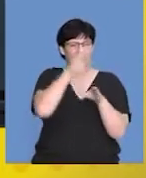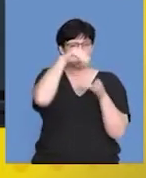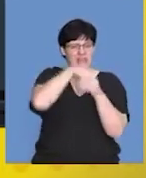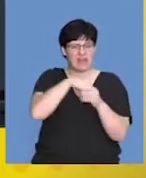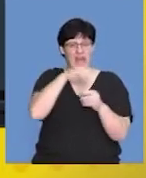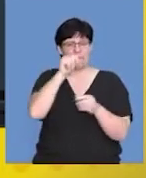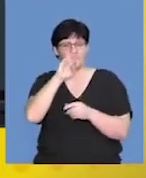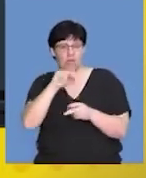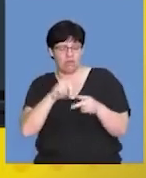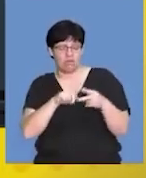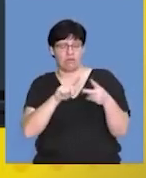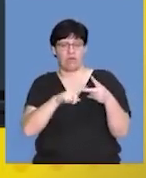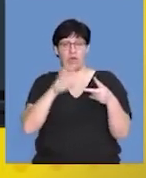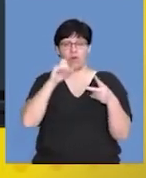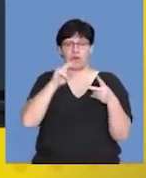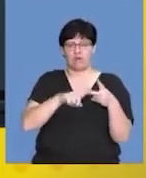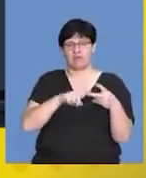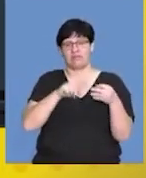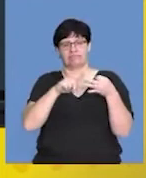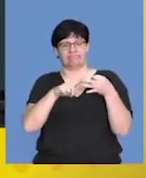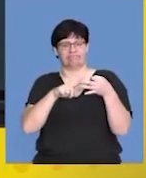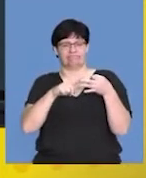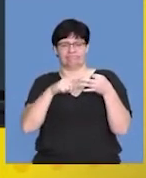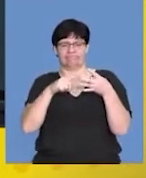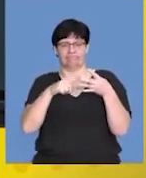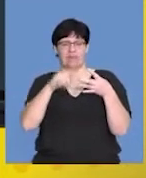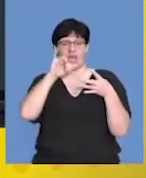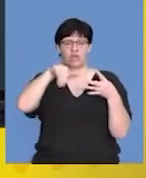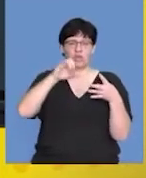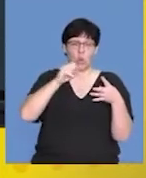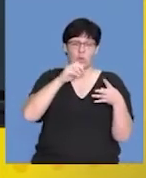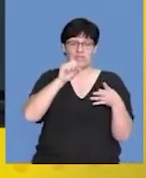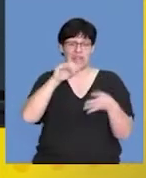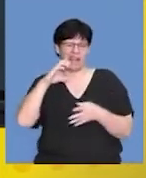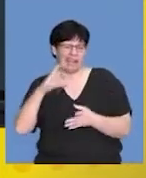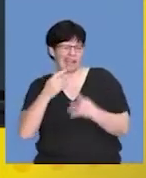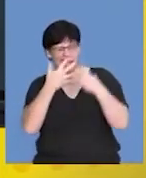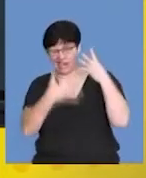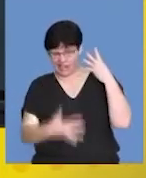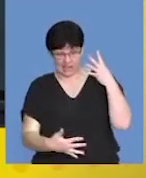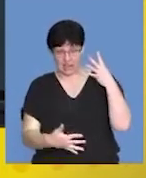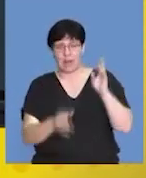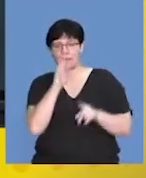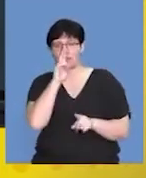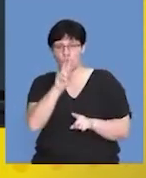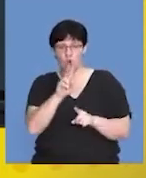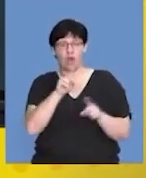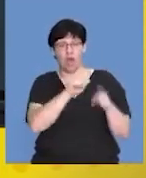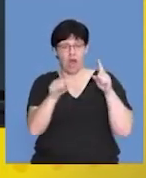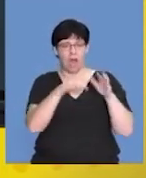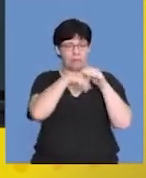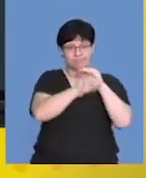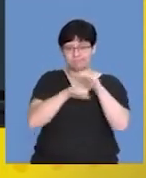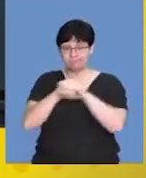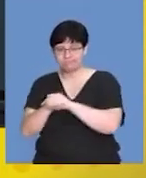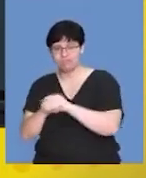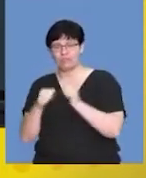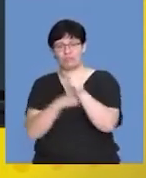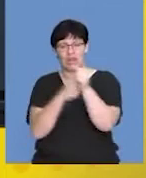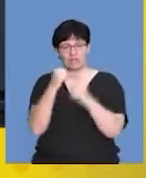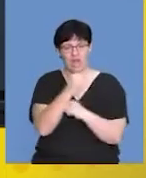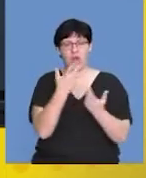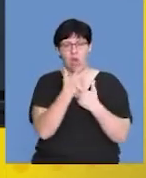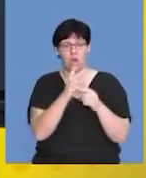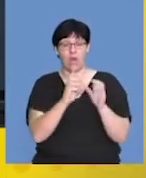amnion, chorion, allantois, the yolk sac. You also need to look at different reproductive strategies such as the